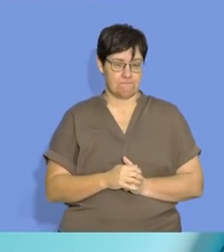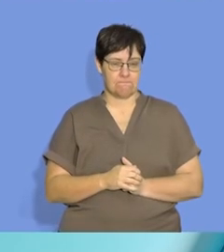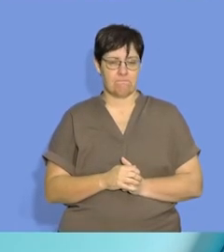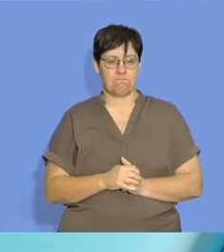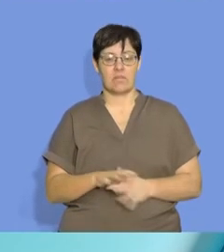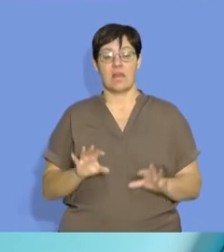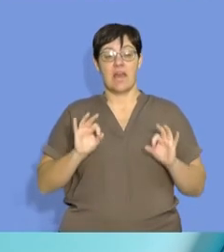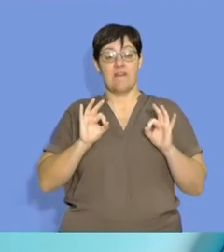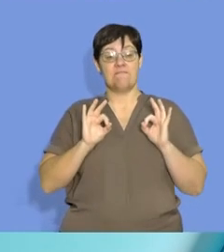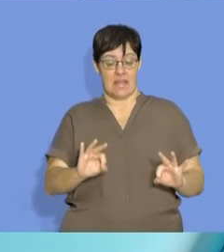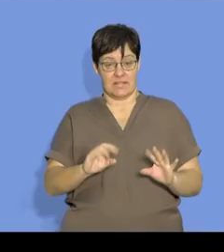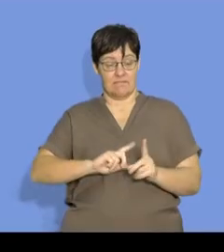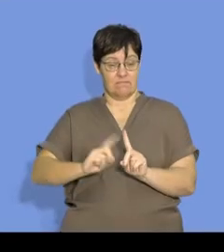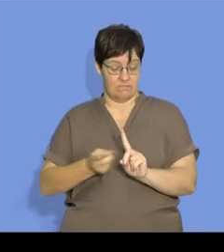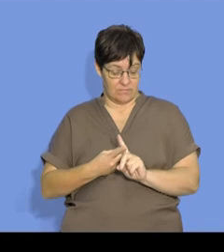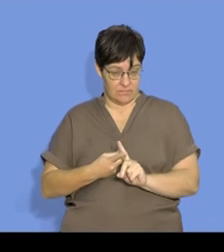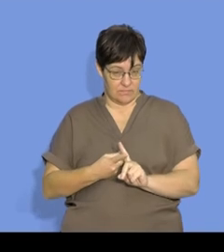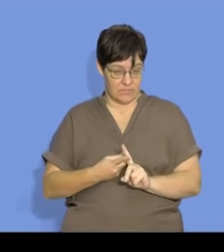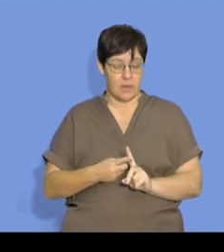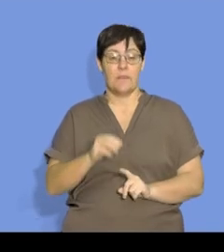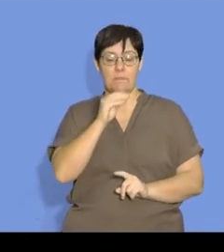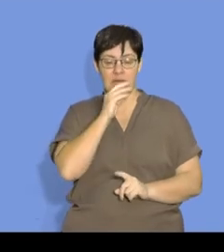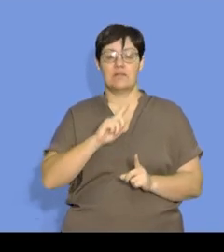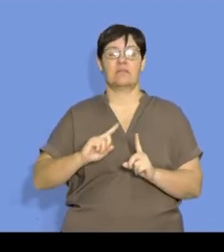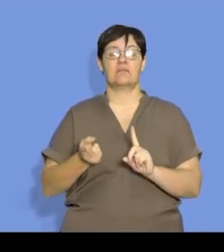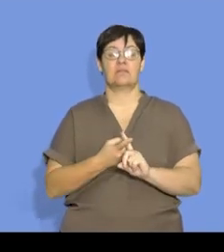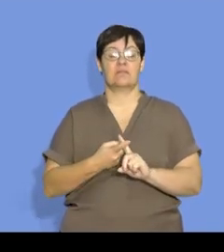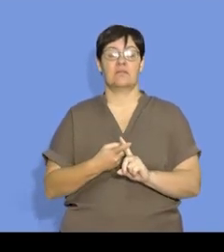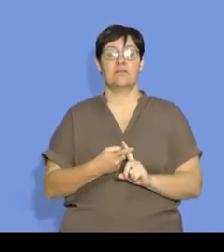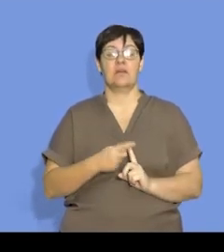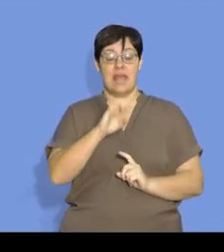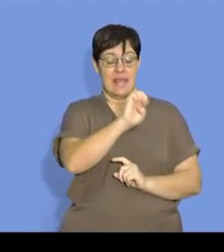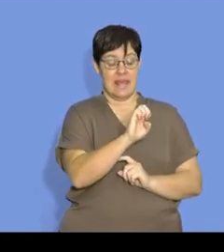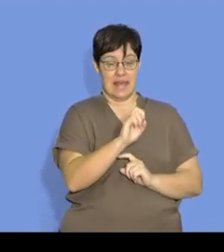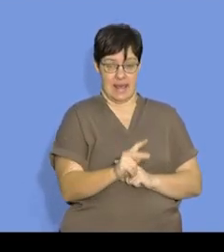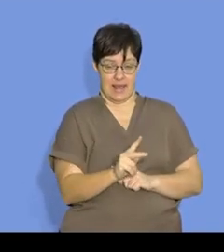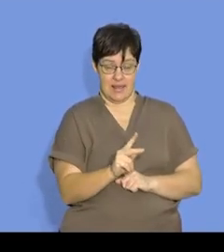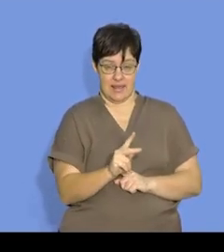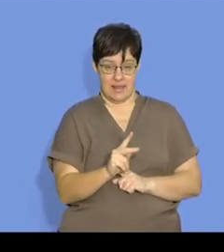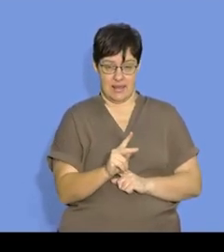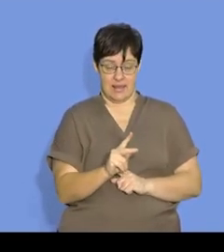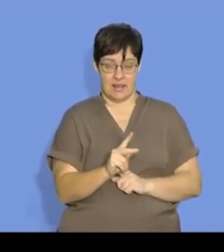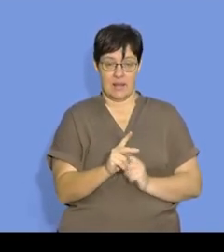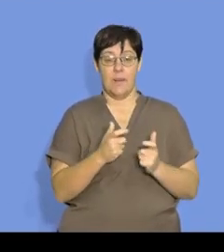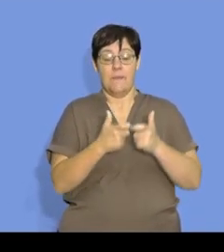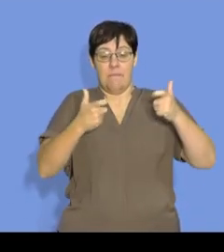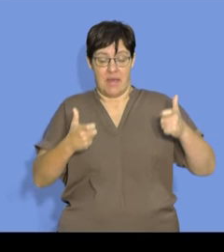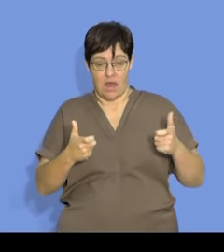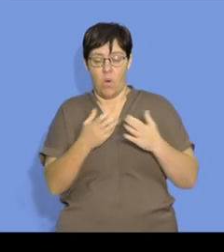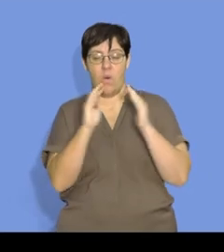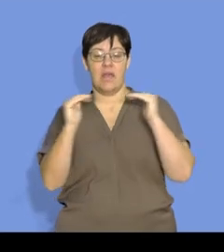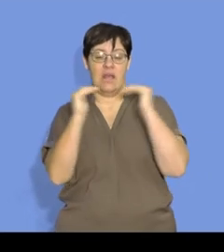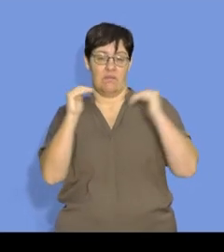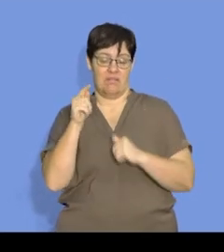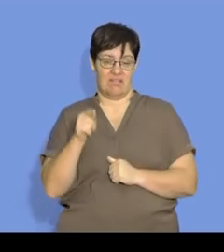talk about effective collisions, we're talking about collision where the kinetic energy is bigger than or